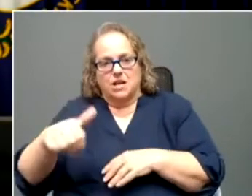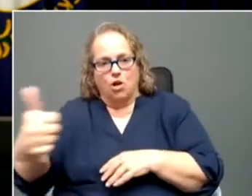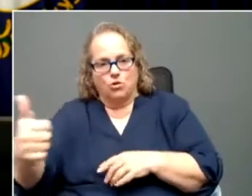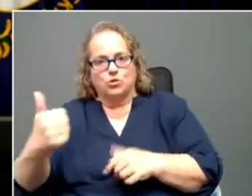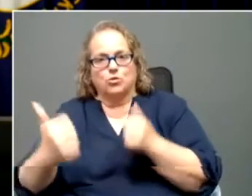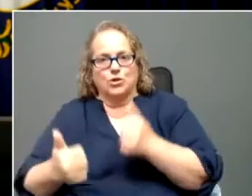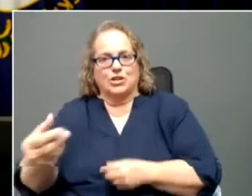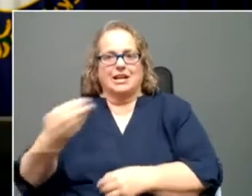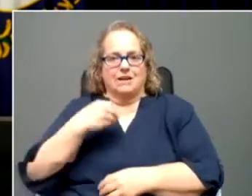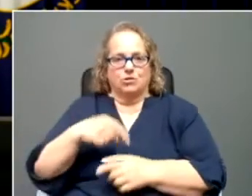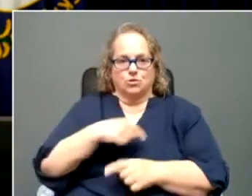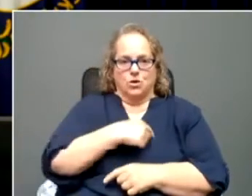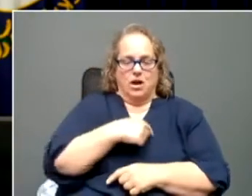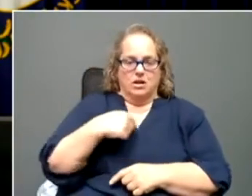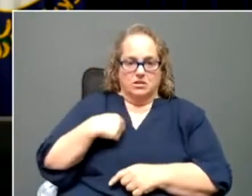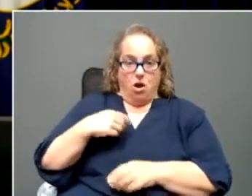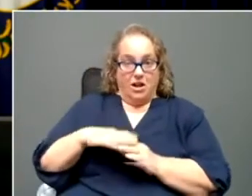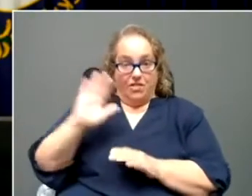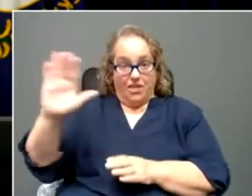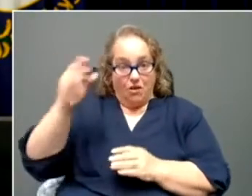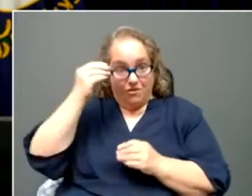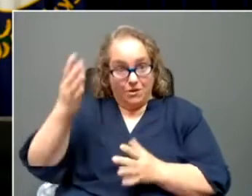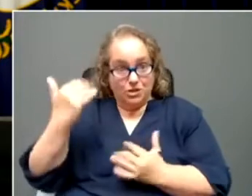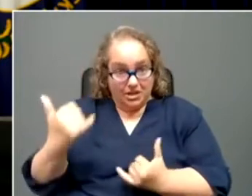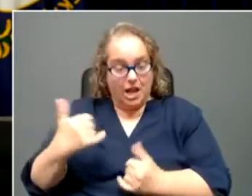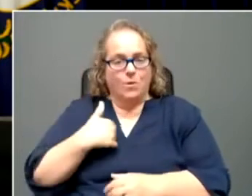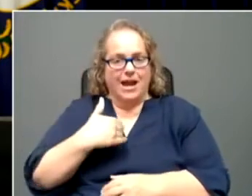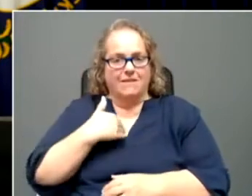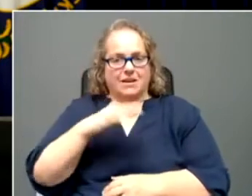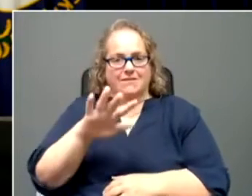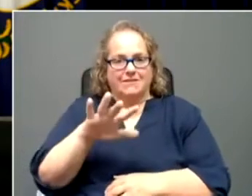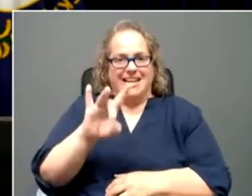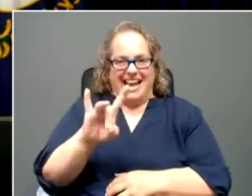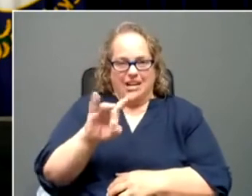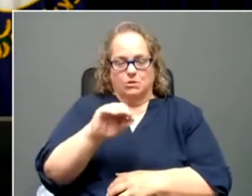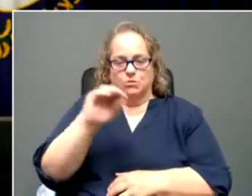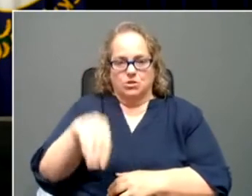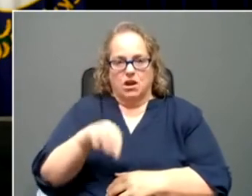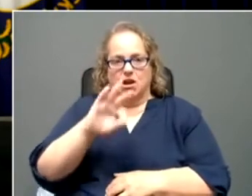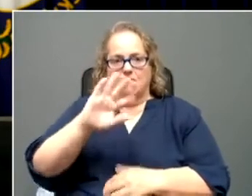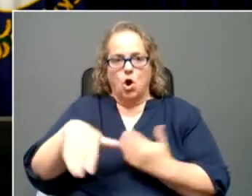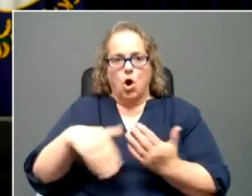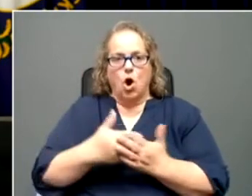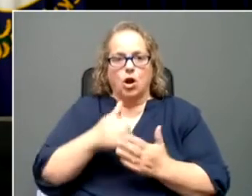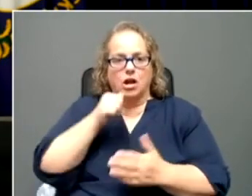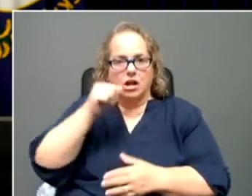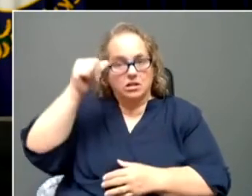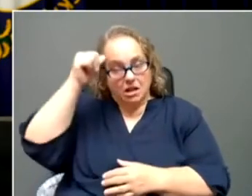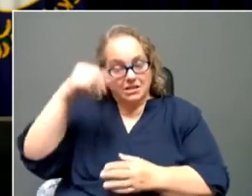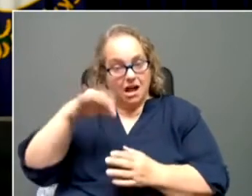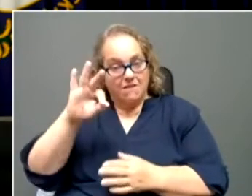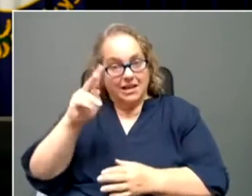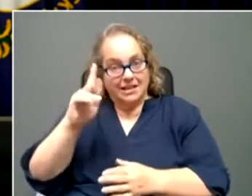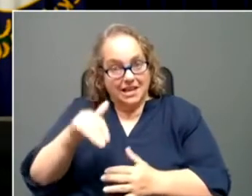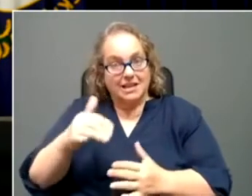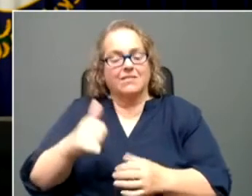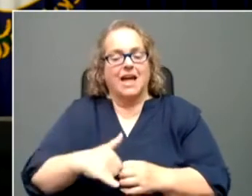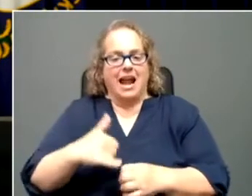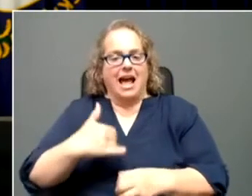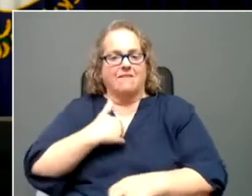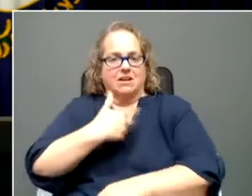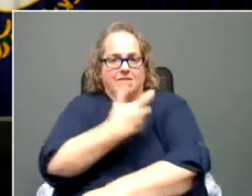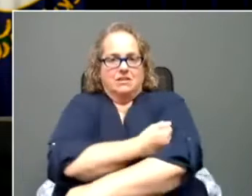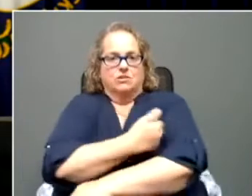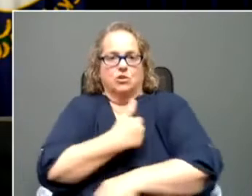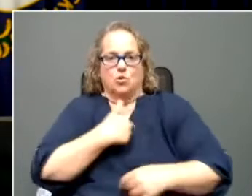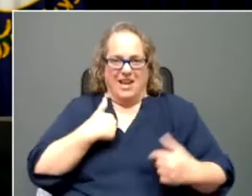their information right now. We have 58% of all adults in Kentucky, uh, that are vaccinated. We have 57